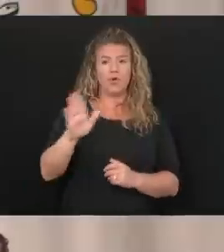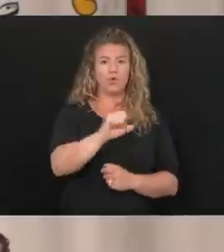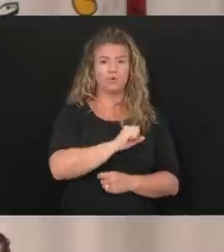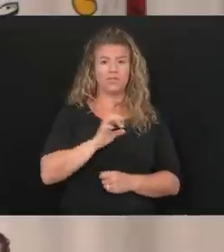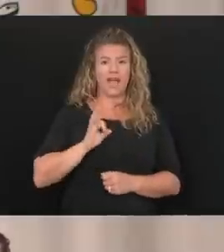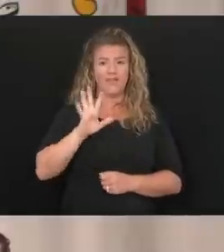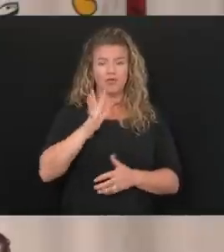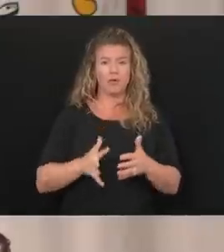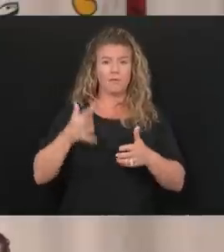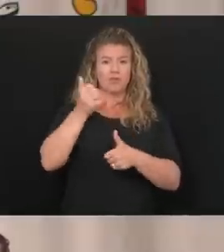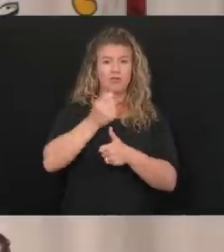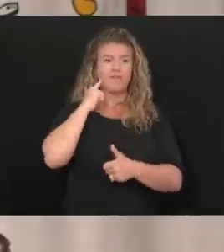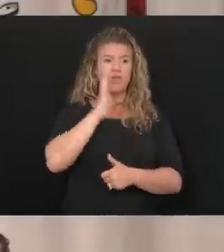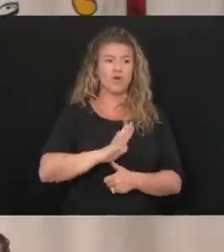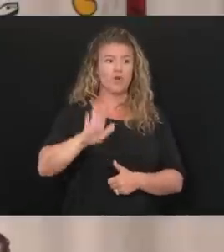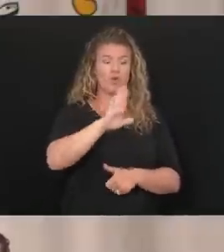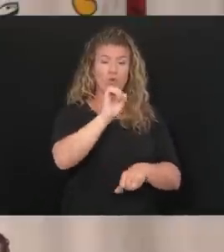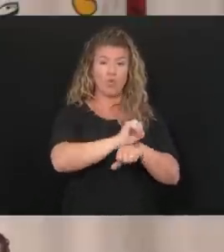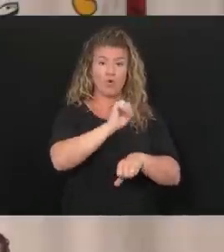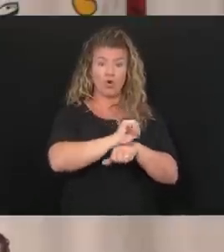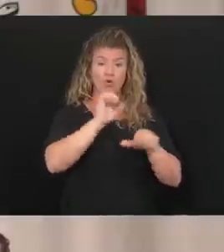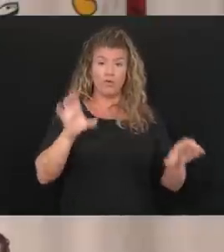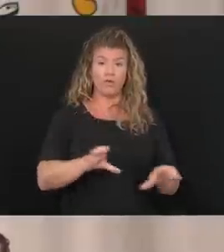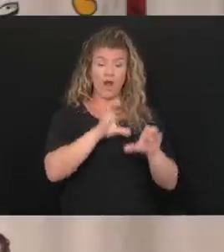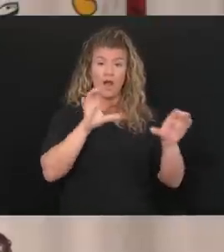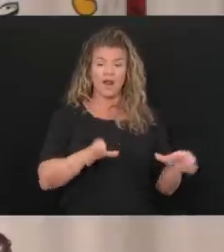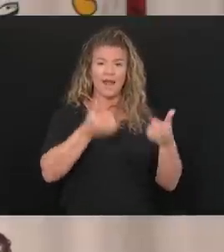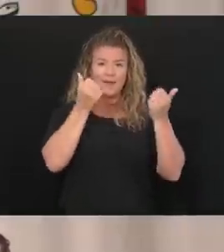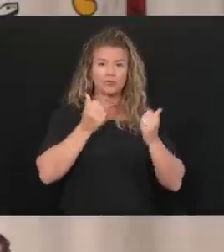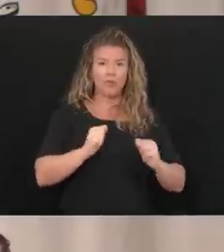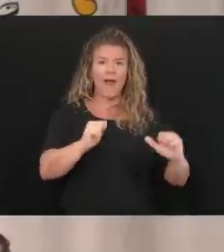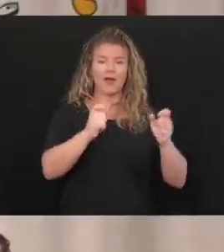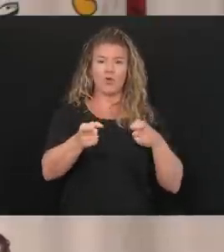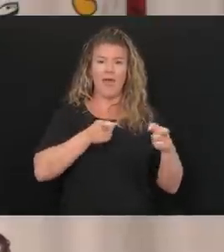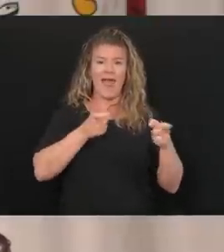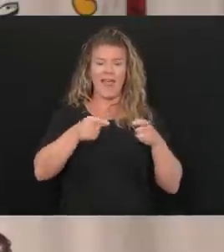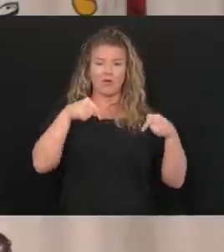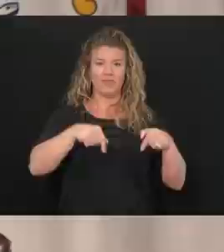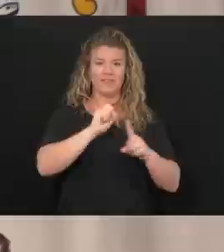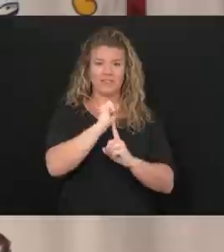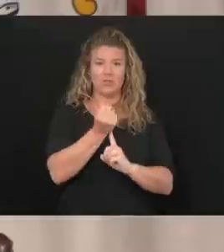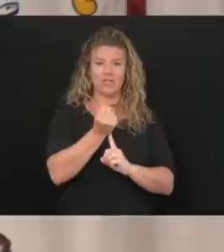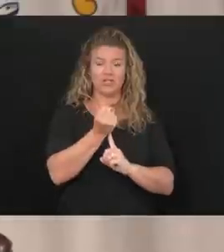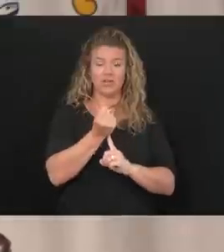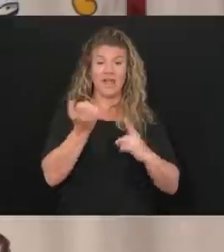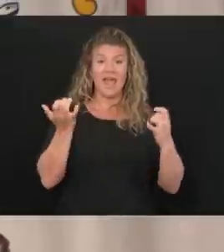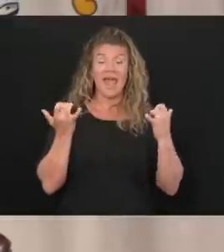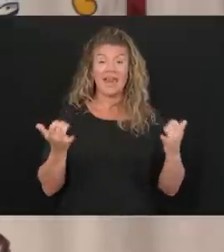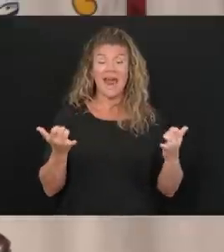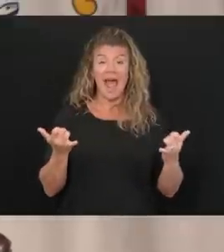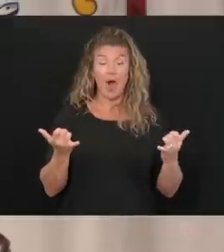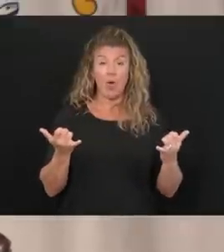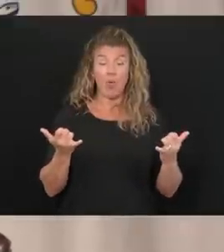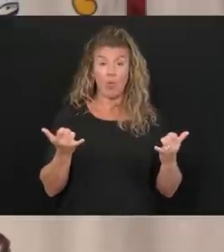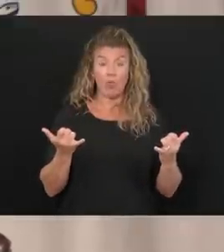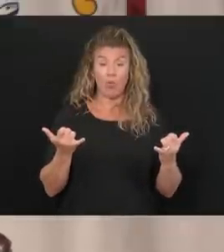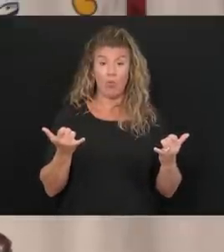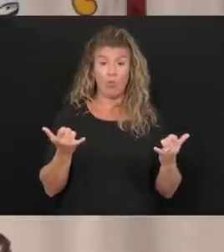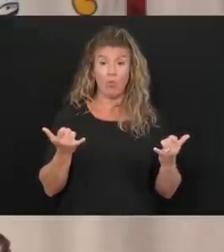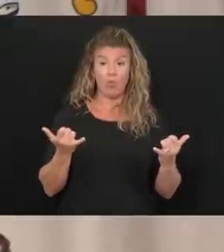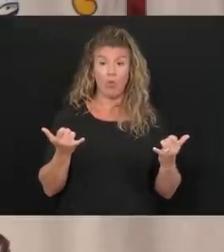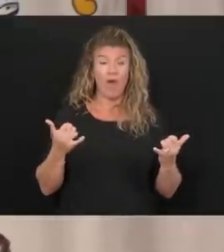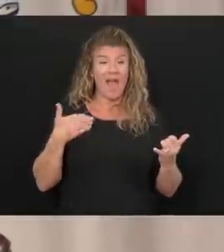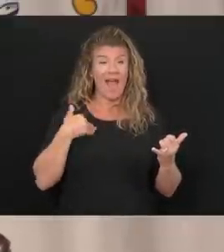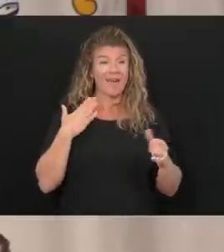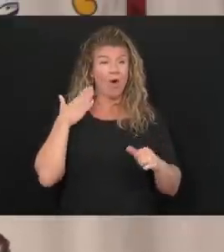for all the work that you've done in trying to handle this situation, and now you've got, you I think in excess